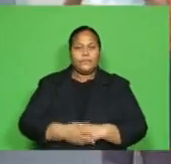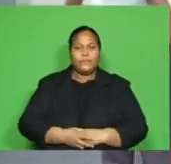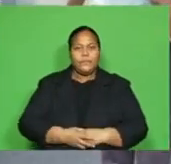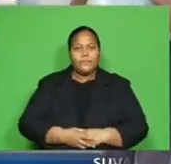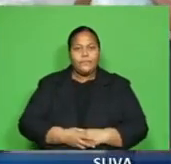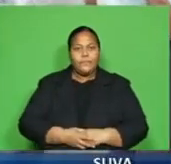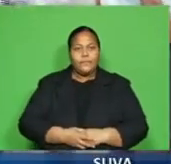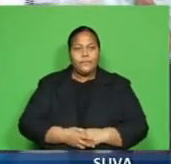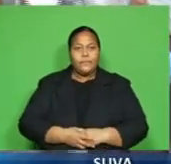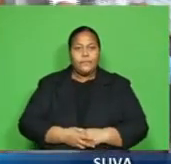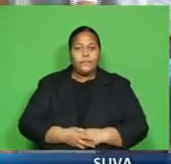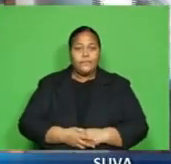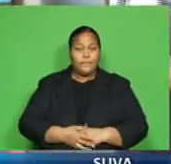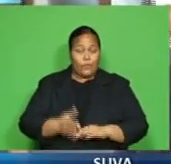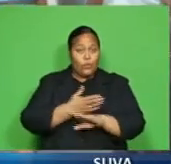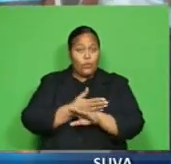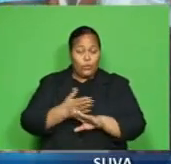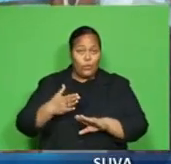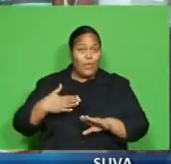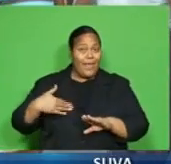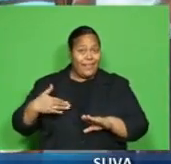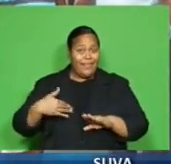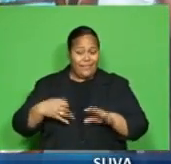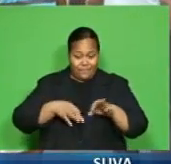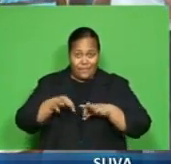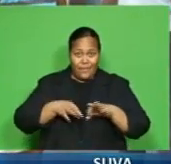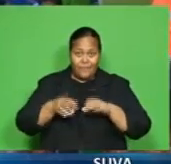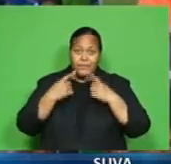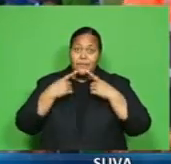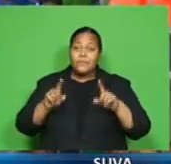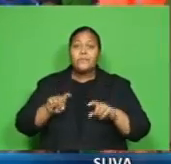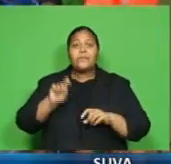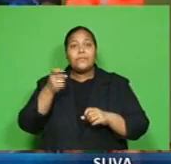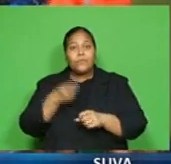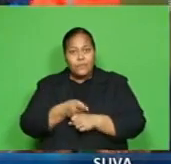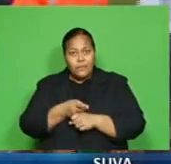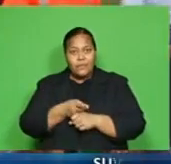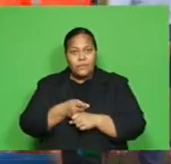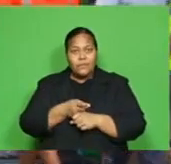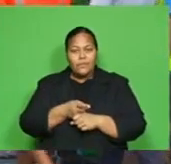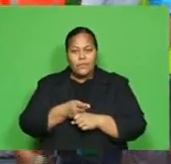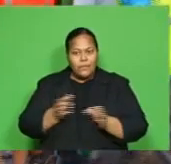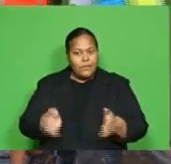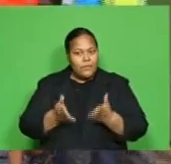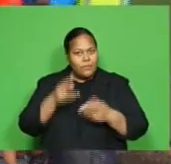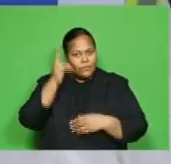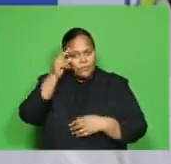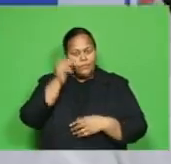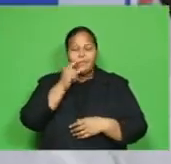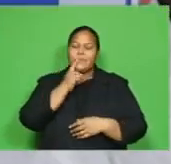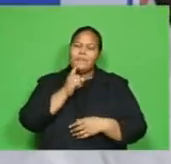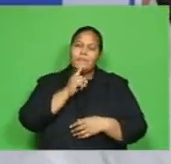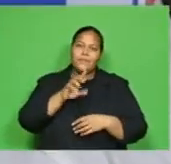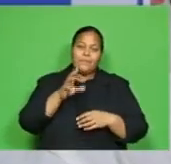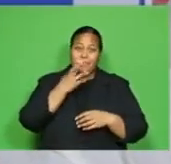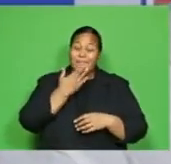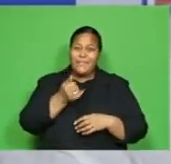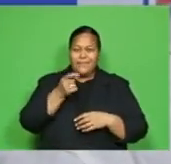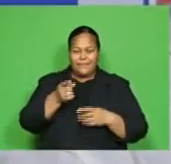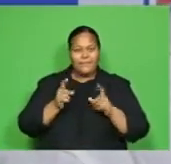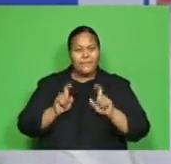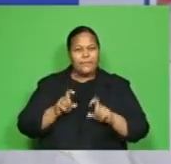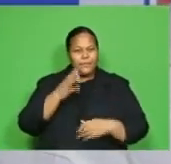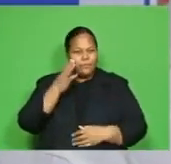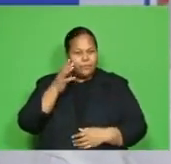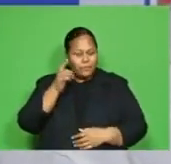While new health protection measures will be announced next week, Fijians are being urged to remain alert. We have to be mindful of the fact